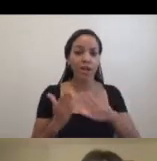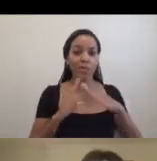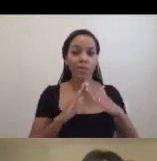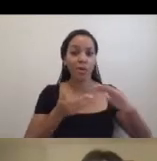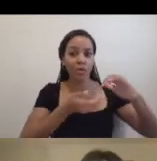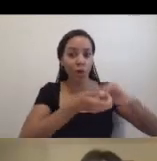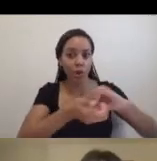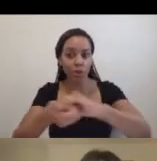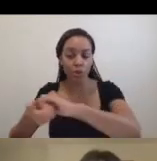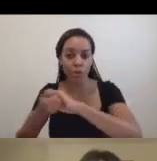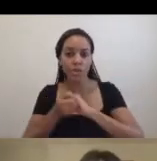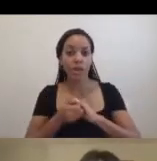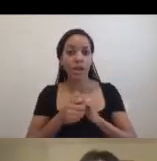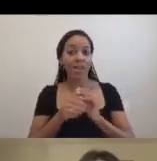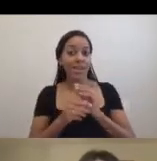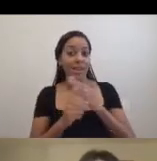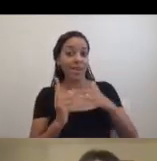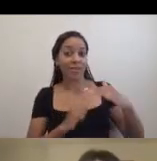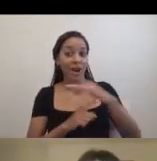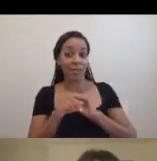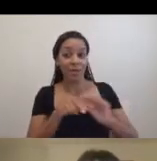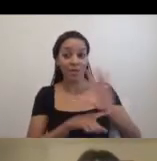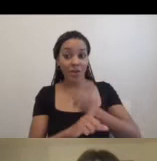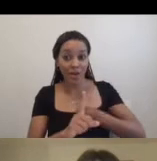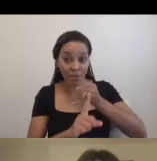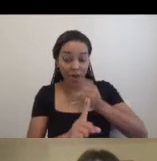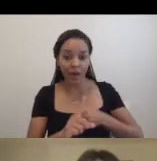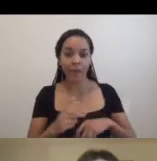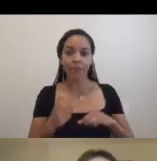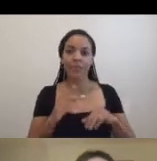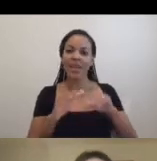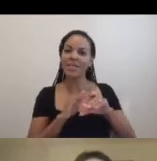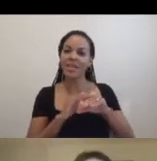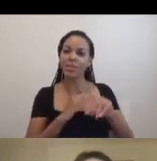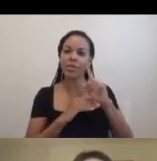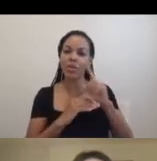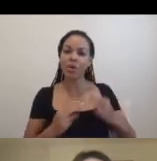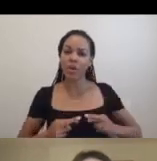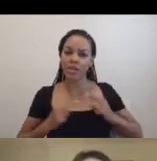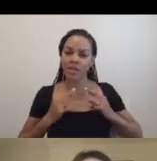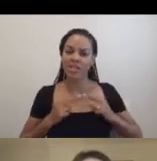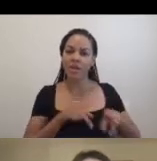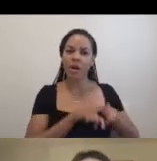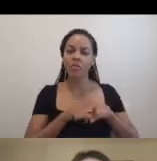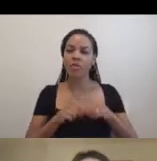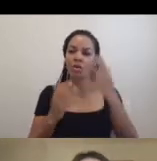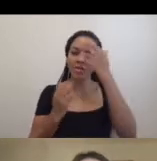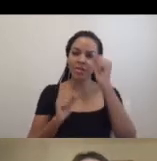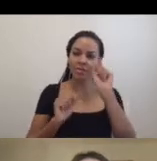impact of residencies, accessibility in residencies, and the decolonization of residency institutions.